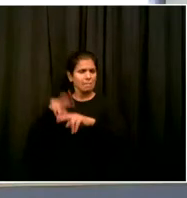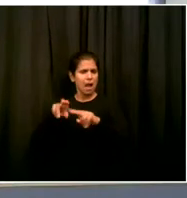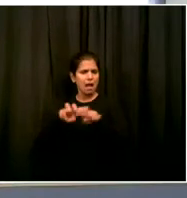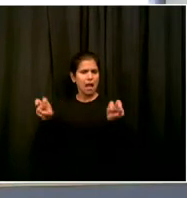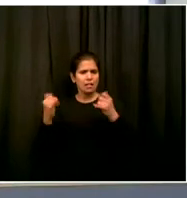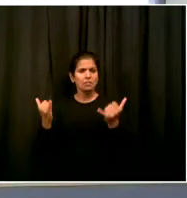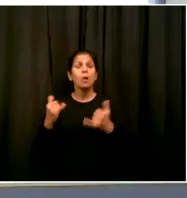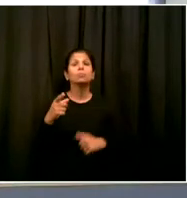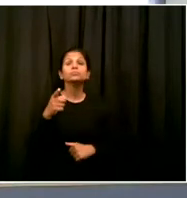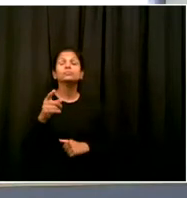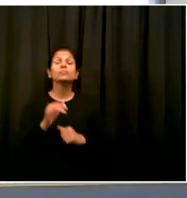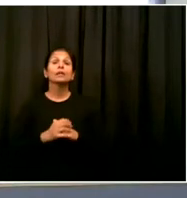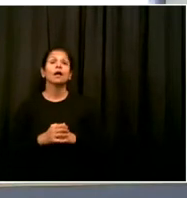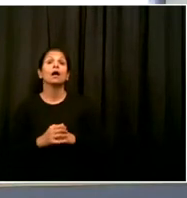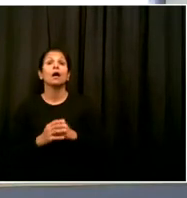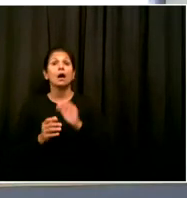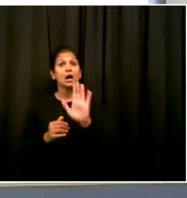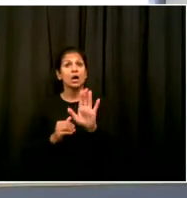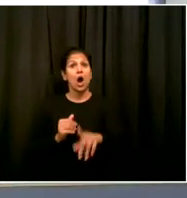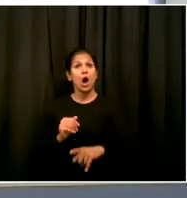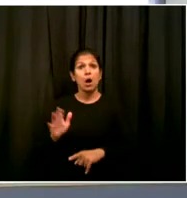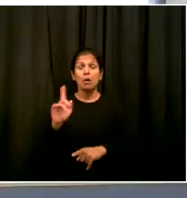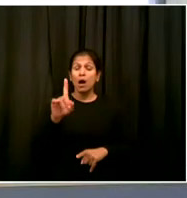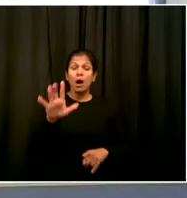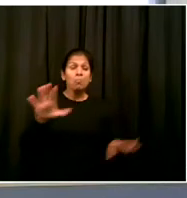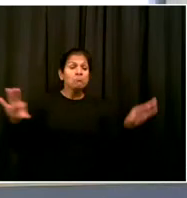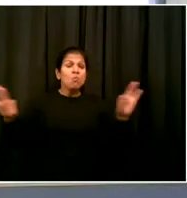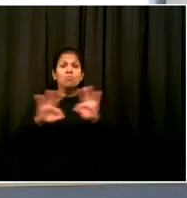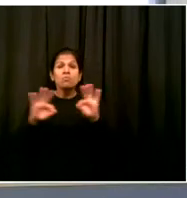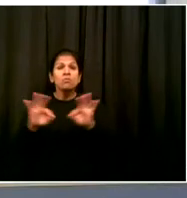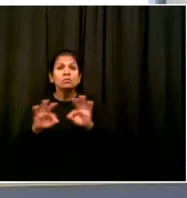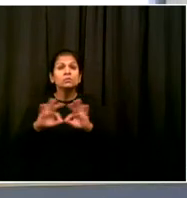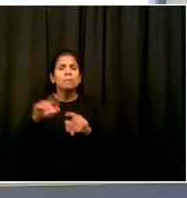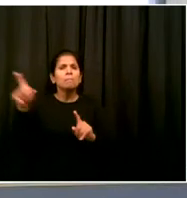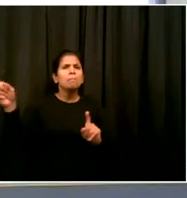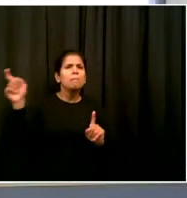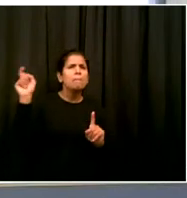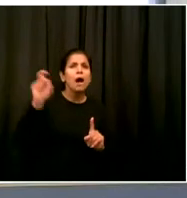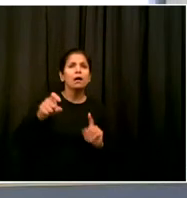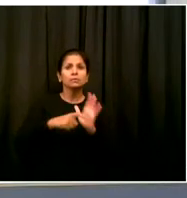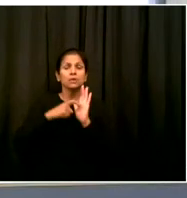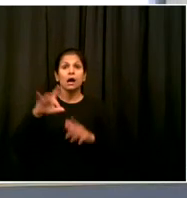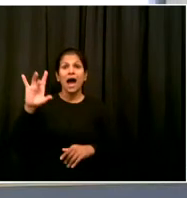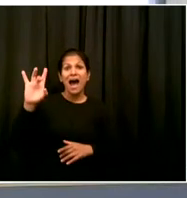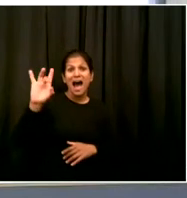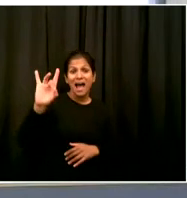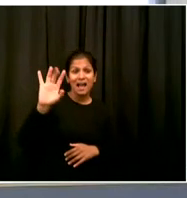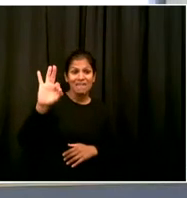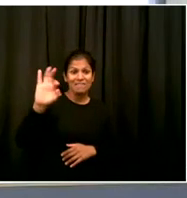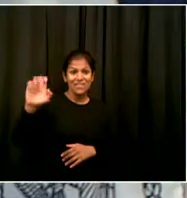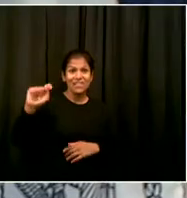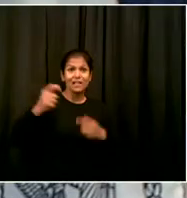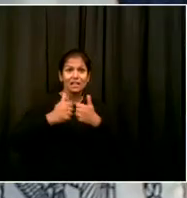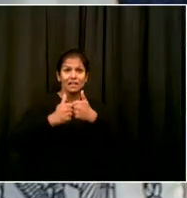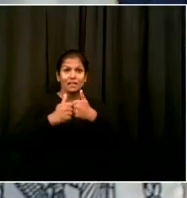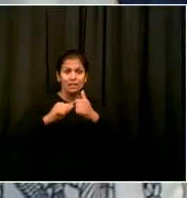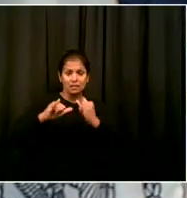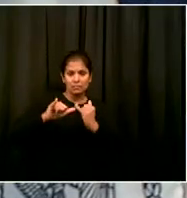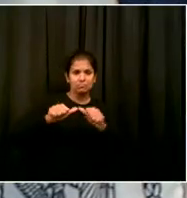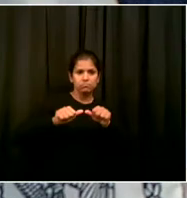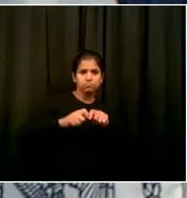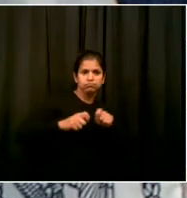We have to make sure the sidewalks are still unimpeded while allowing for this new use by businesses on the sidewalk. Thank you very much. Go ahead, Rich.